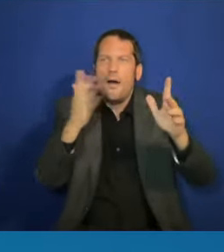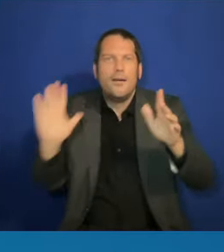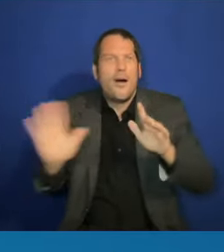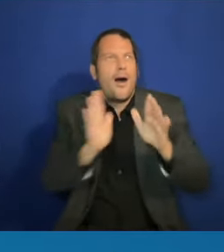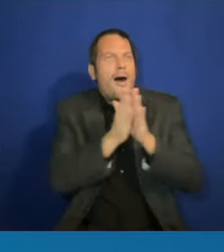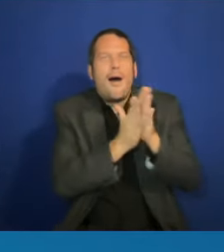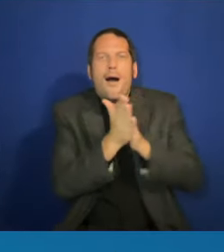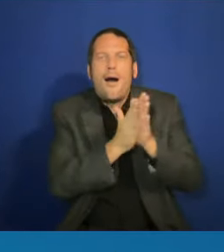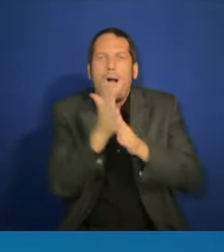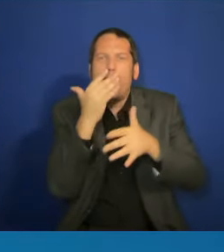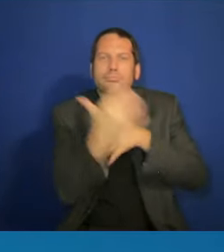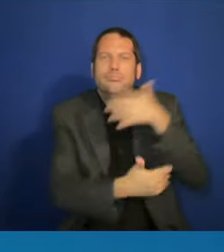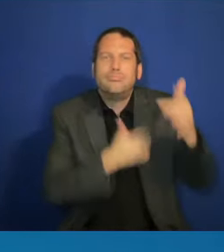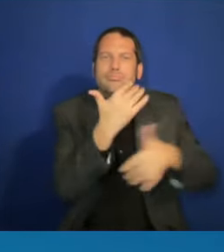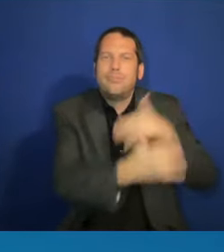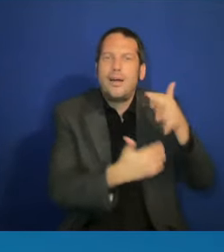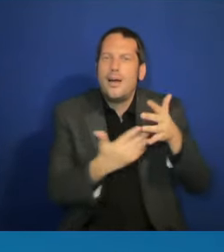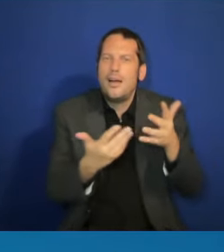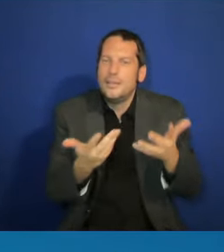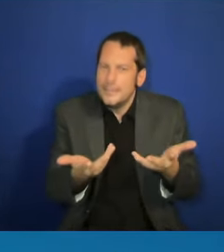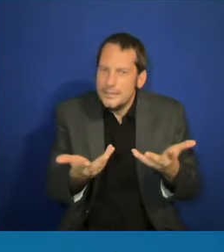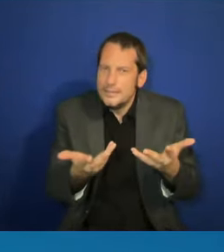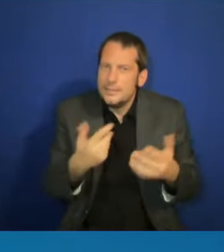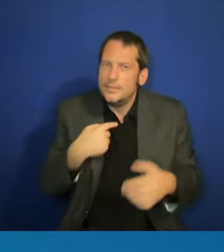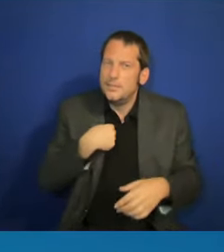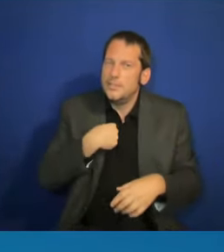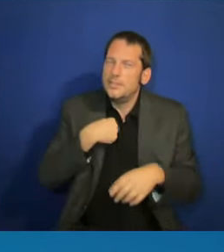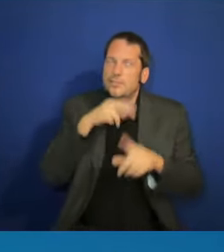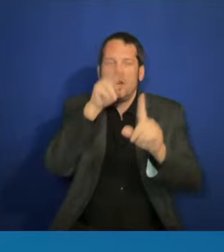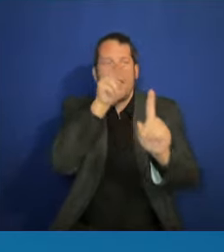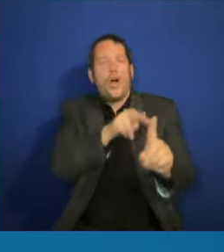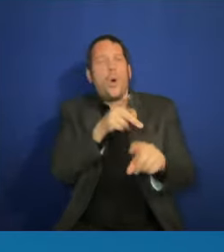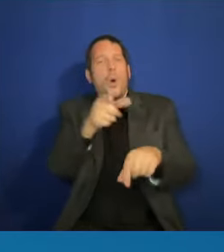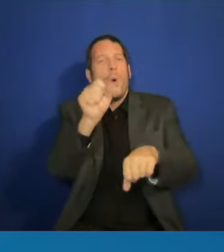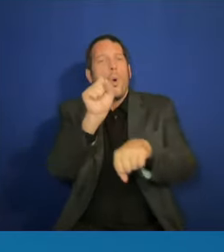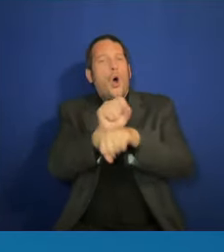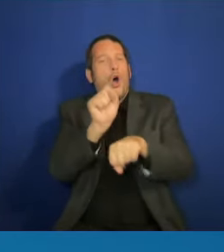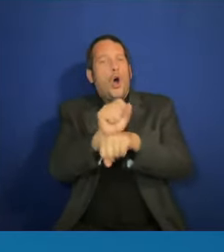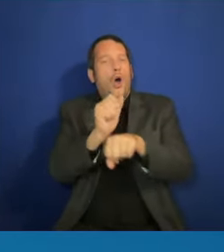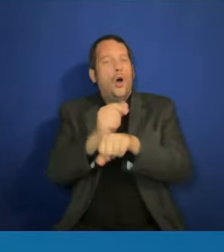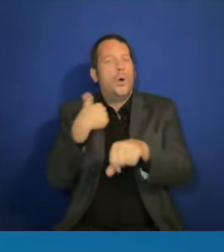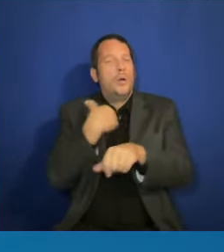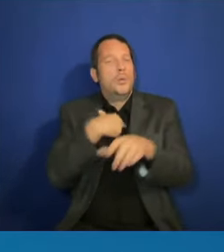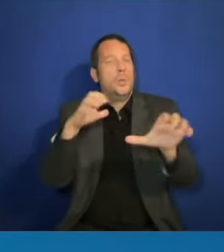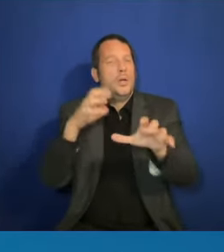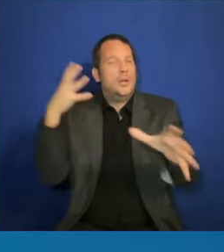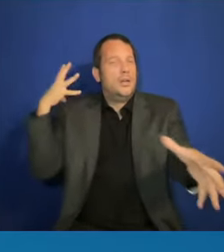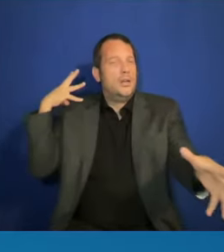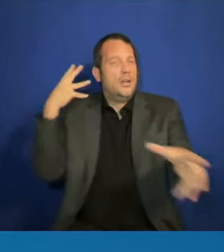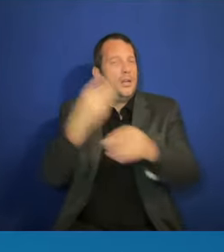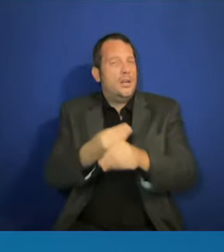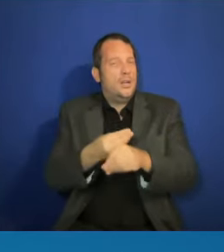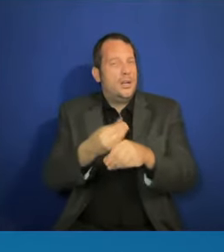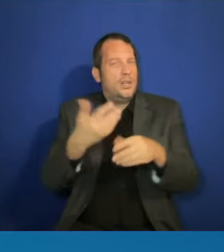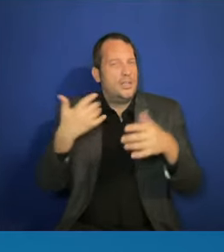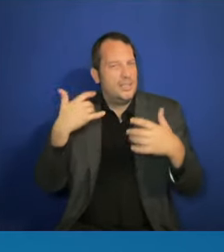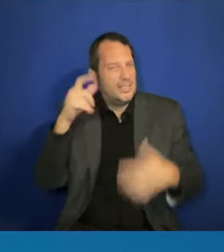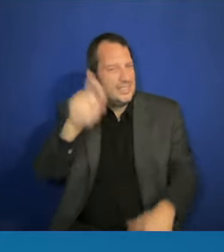doing and need to still do to create opportunities for people to grow their wealth